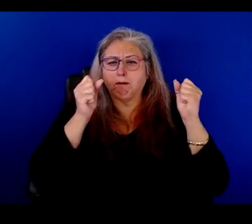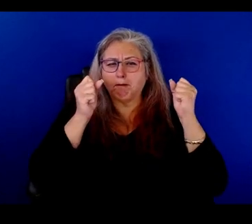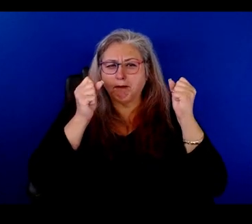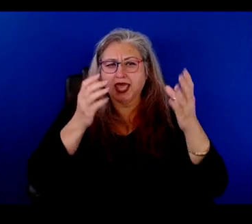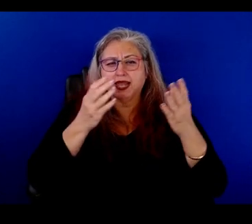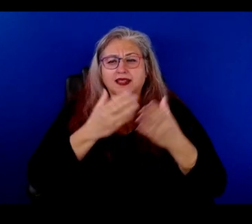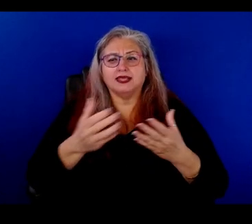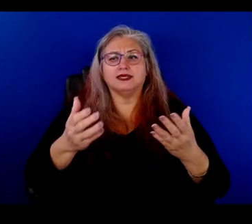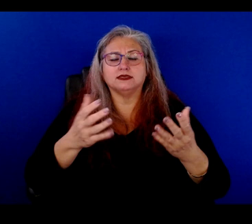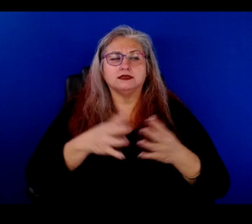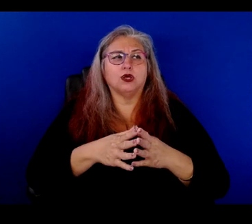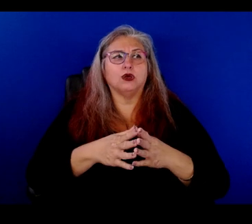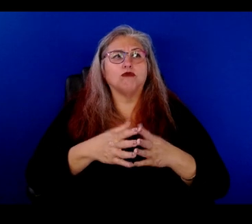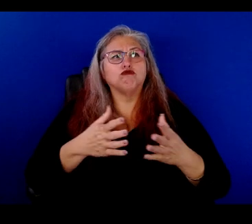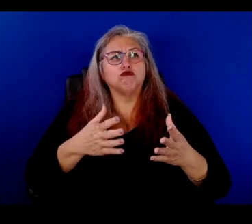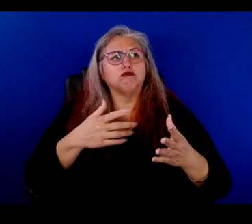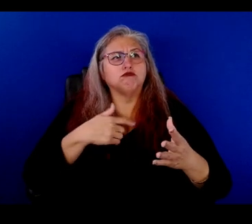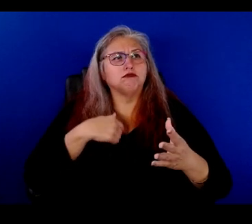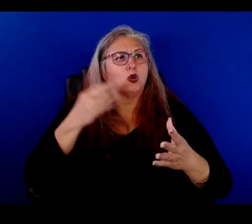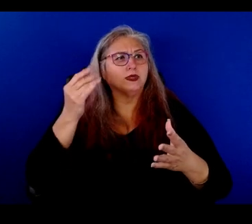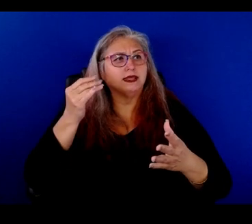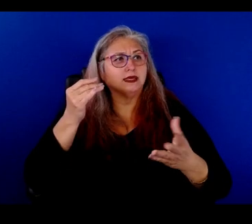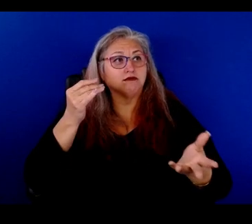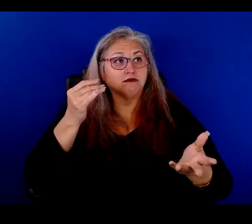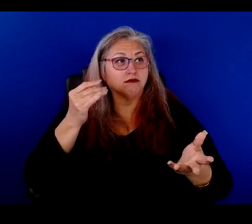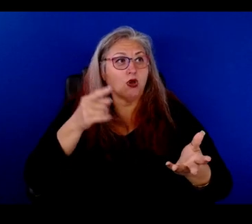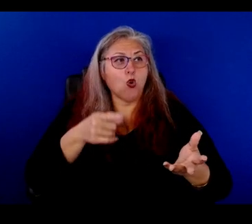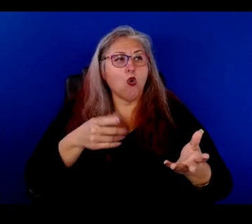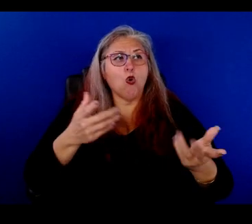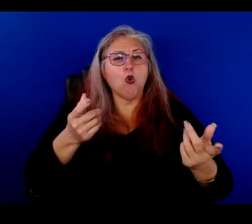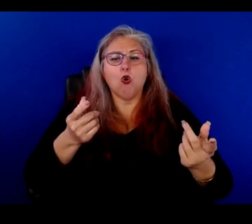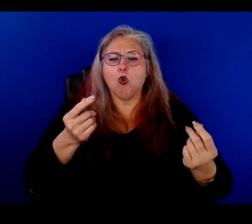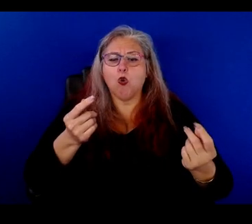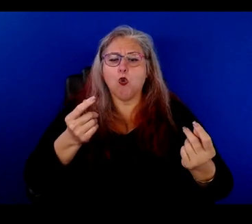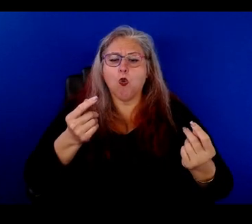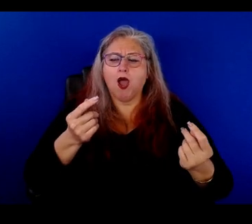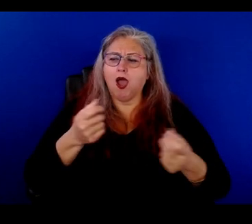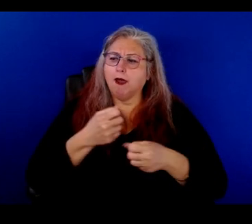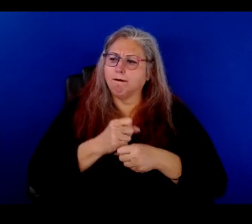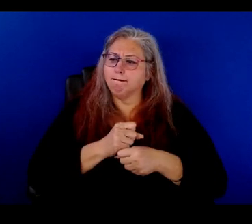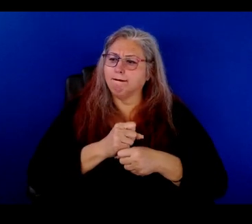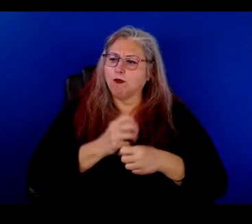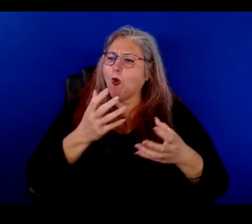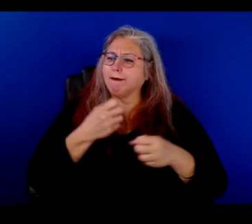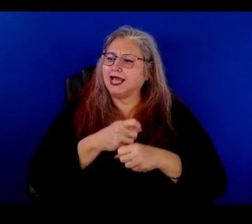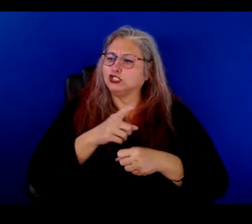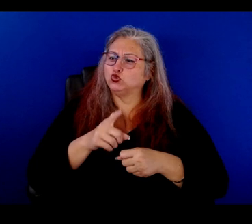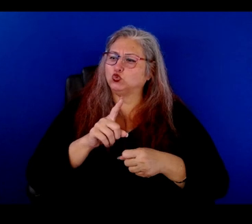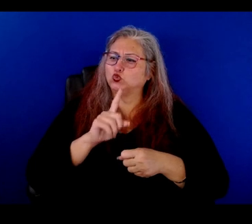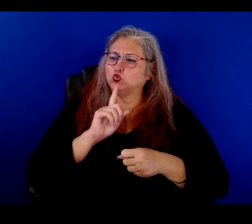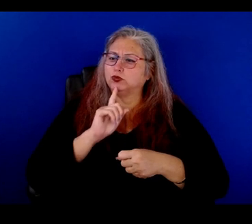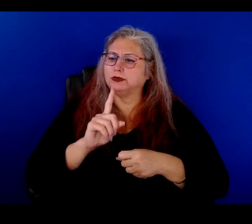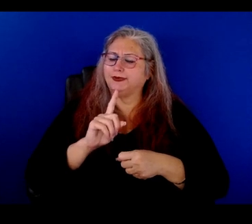And so I, I was thinking like, what, what makes you like, be so